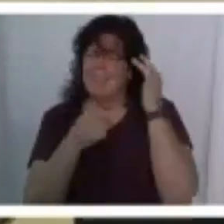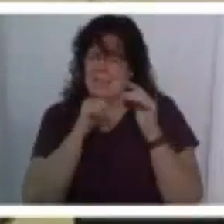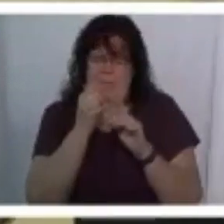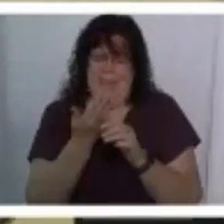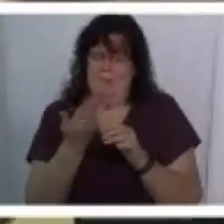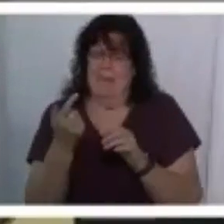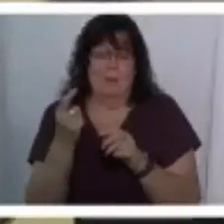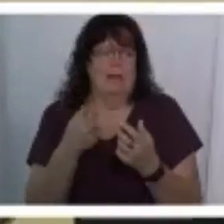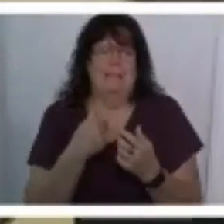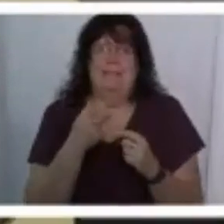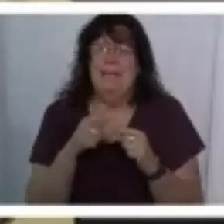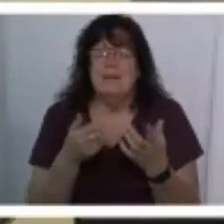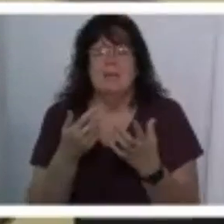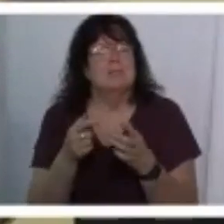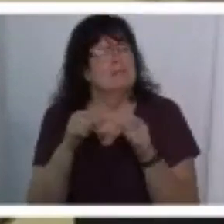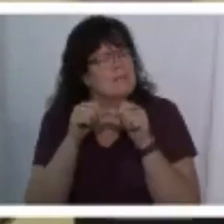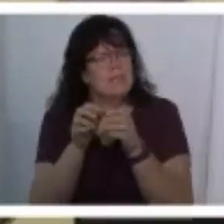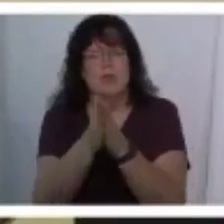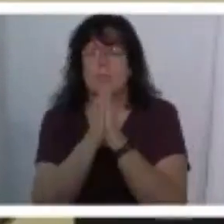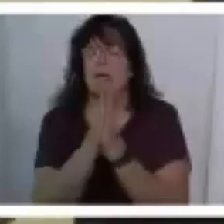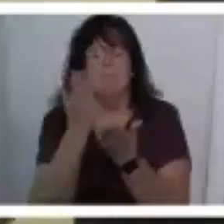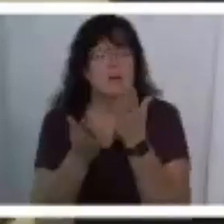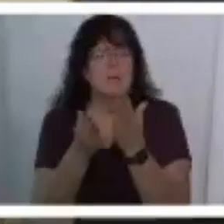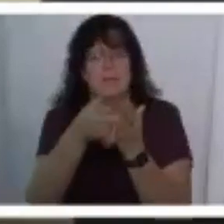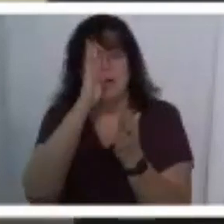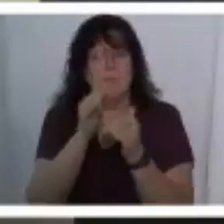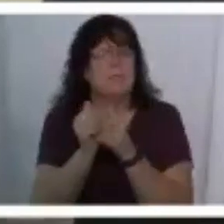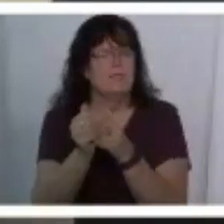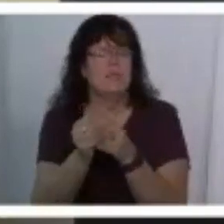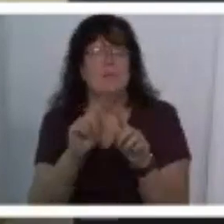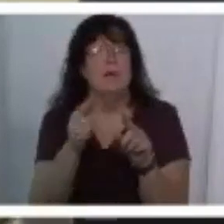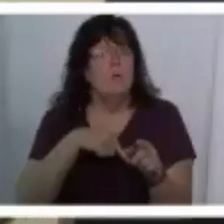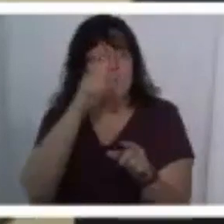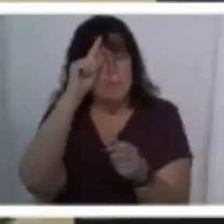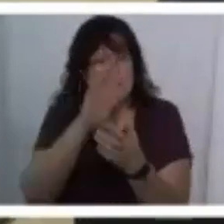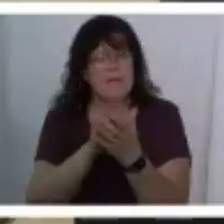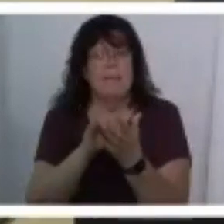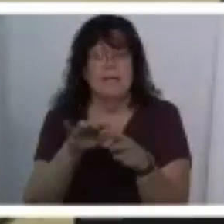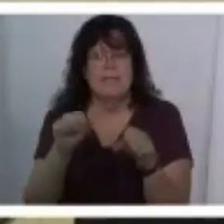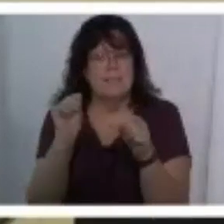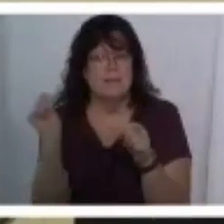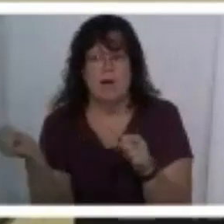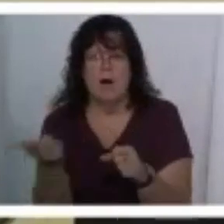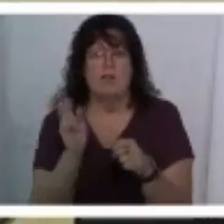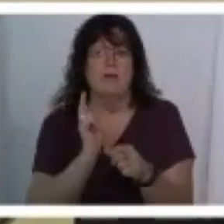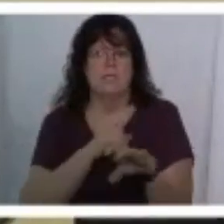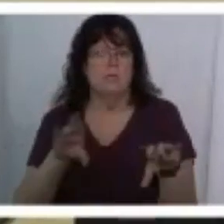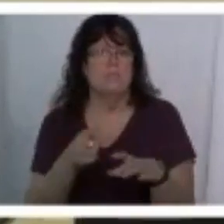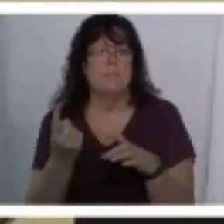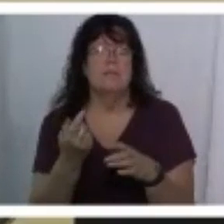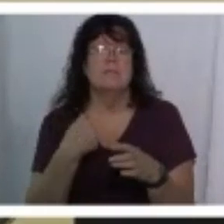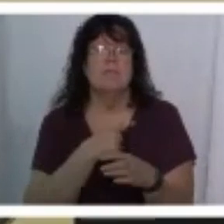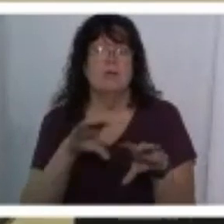then that's great all right keep on praying about that maybe there's a time where you feel open and led but we believe that it takes all of us and doing something so